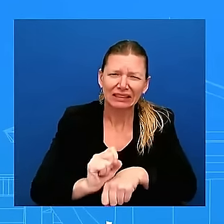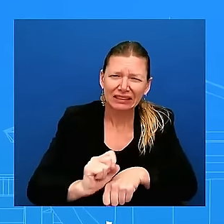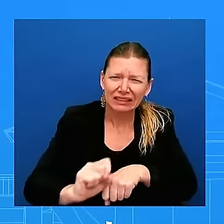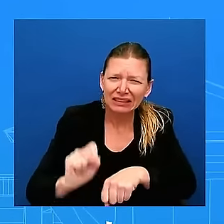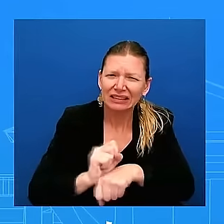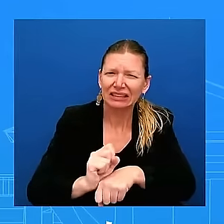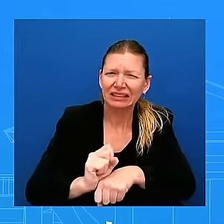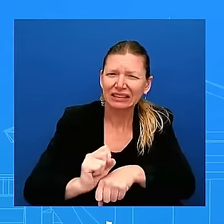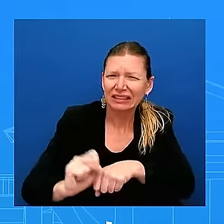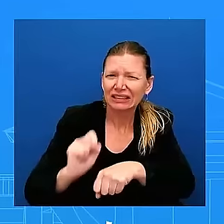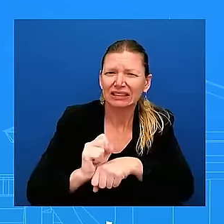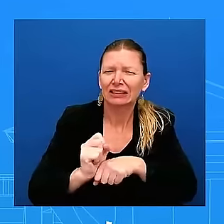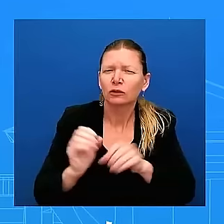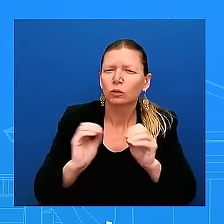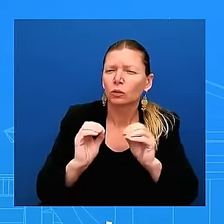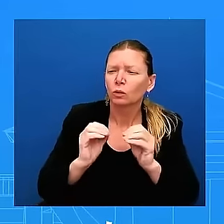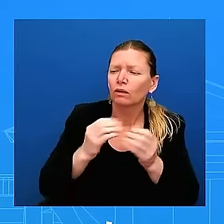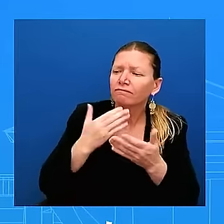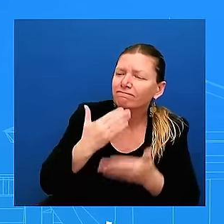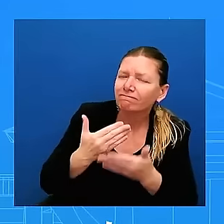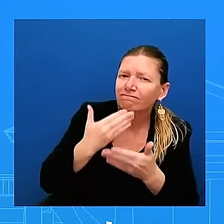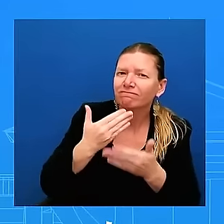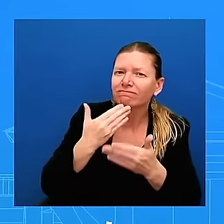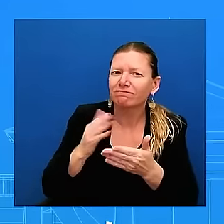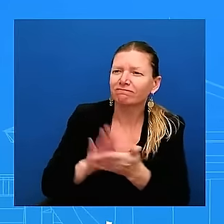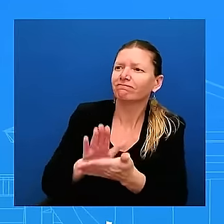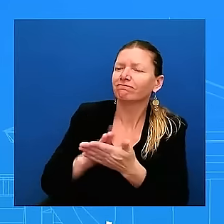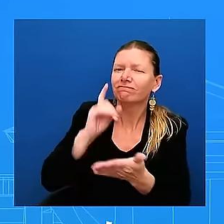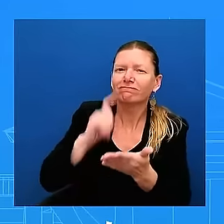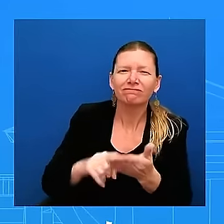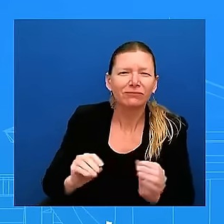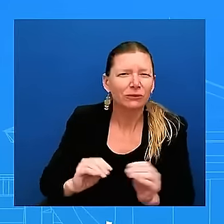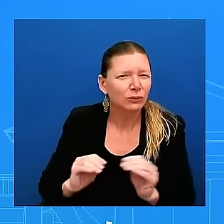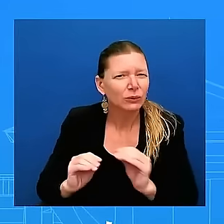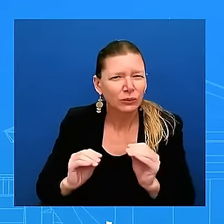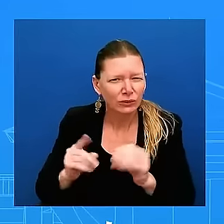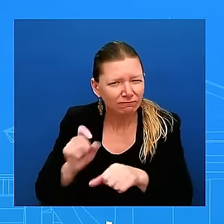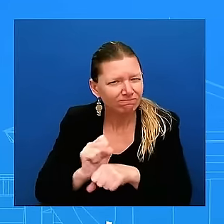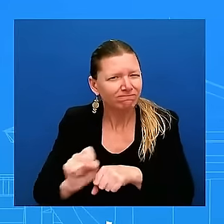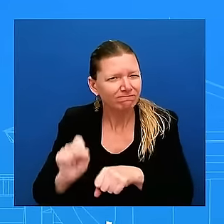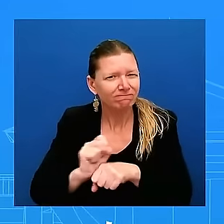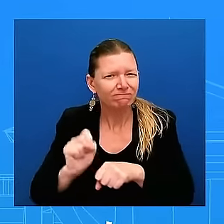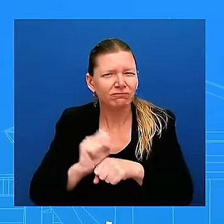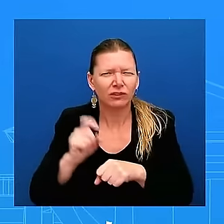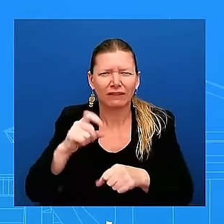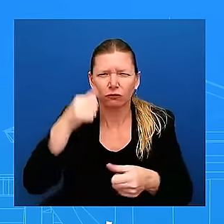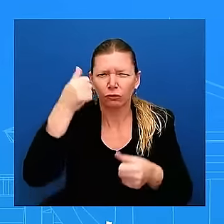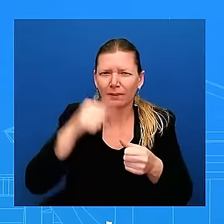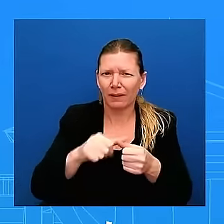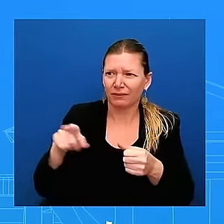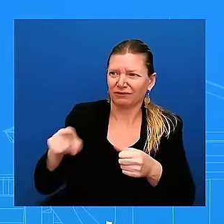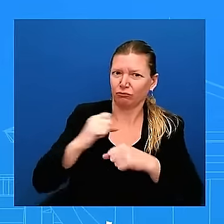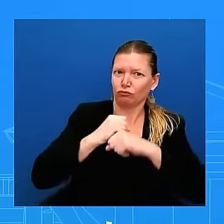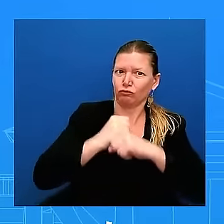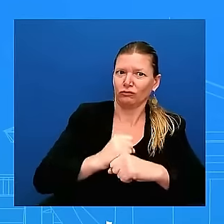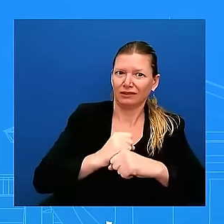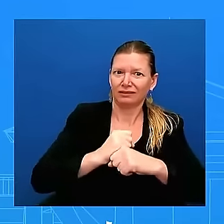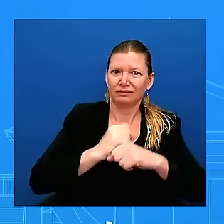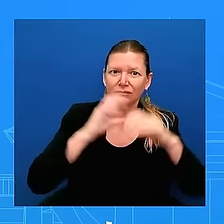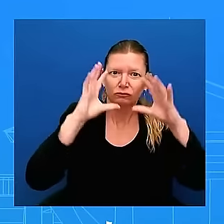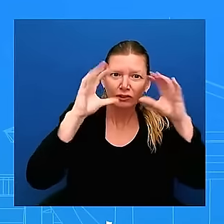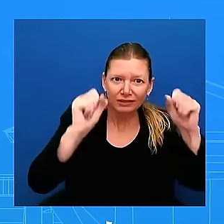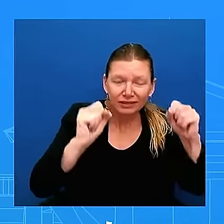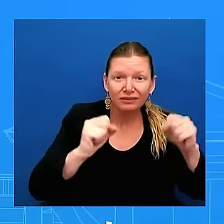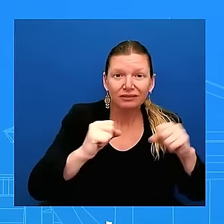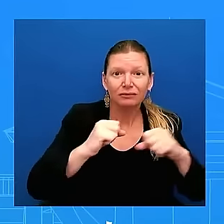we have to remember they're protecting the President they're protecting former Presidents and many others again this is a mission that is critical uh